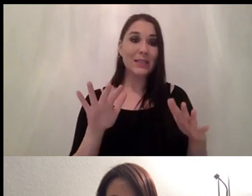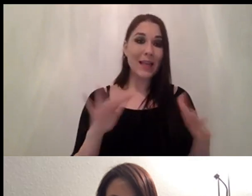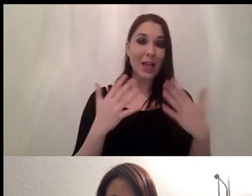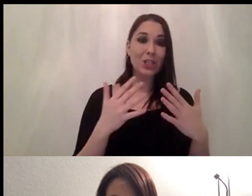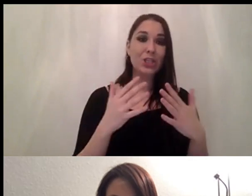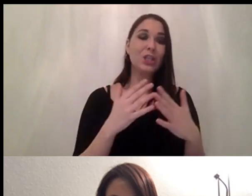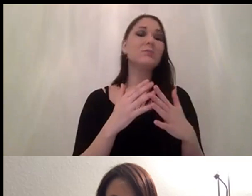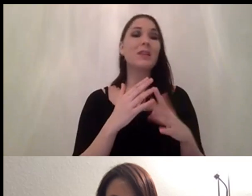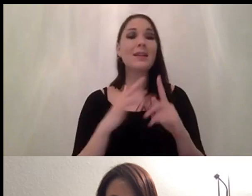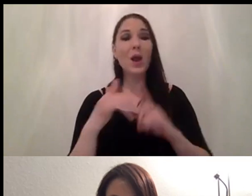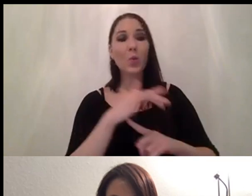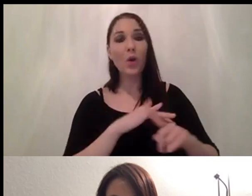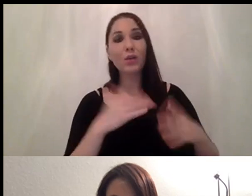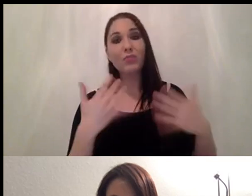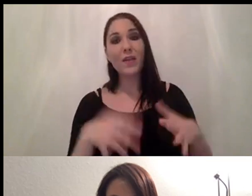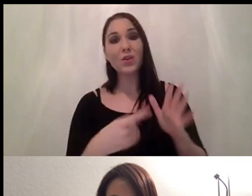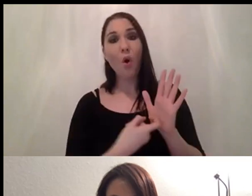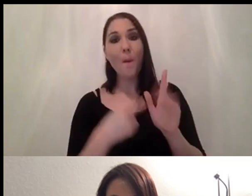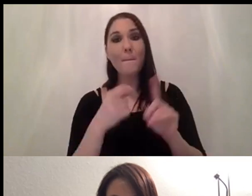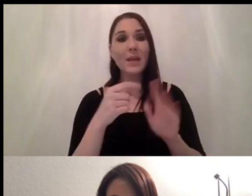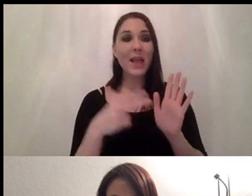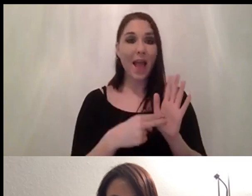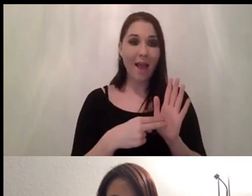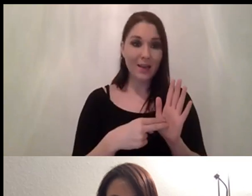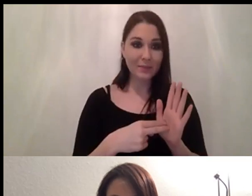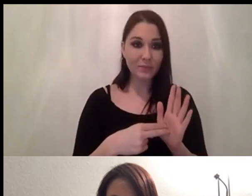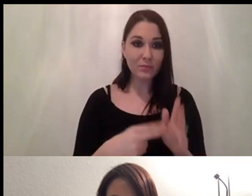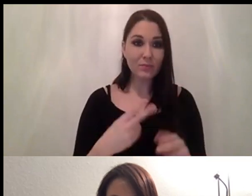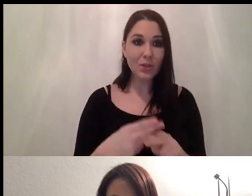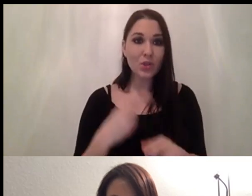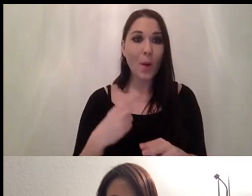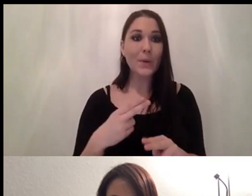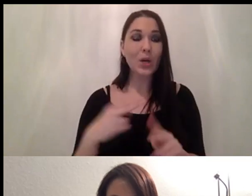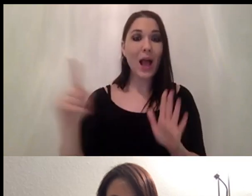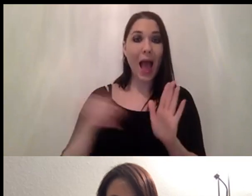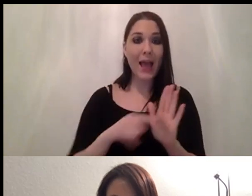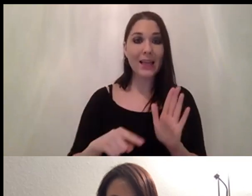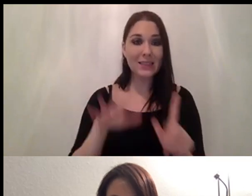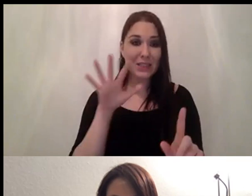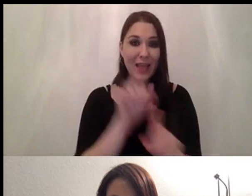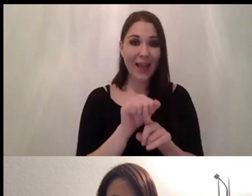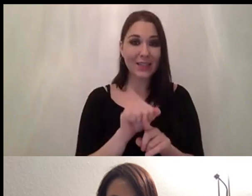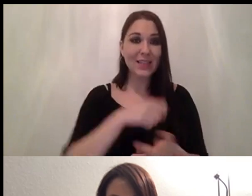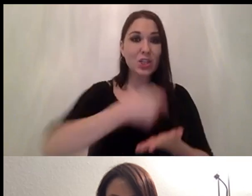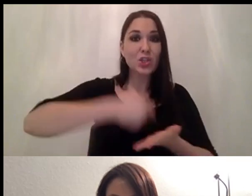rpn so for example a shopper wrist angle detection in a virtual shopping mall